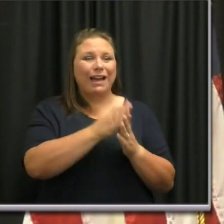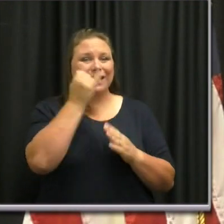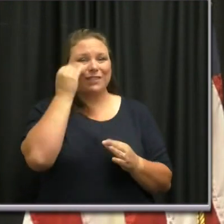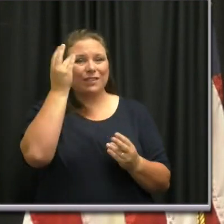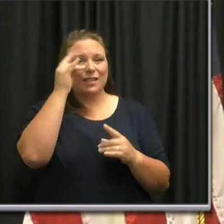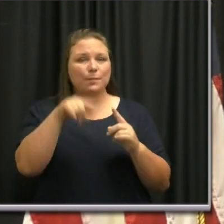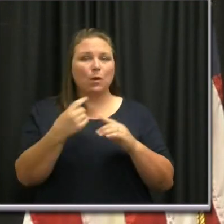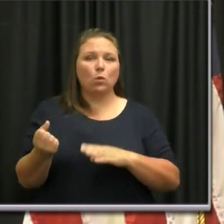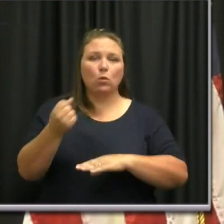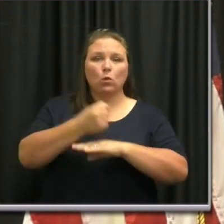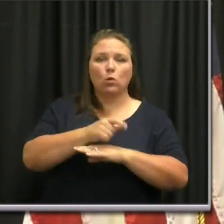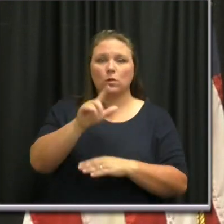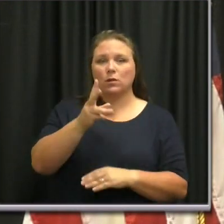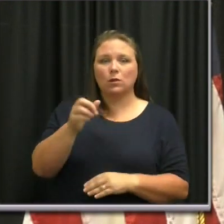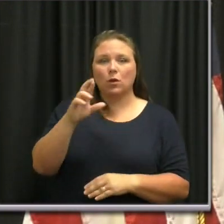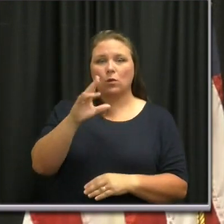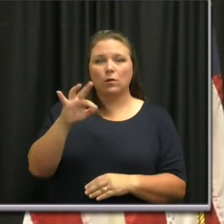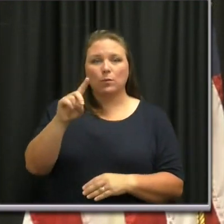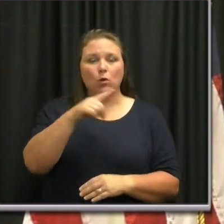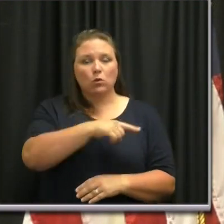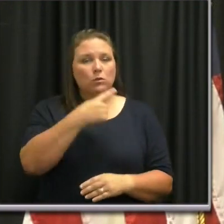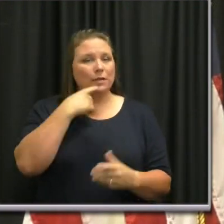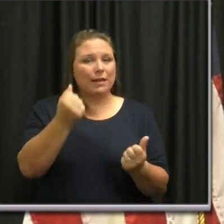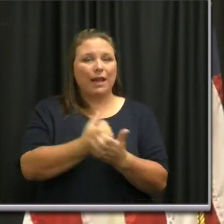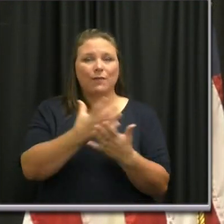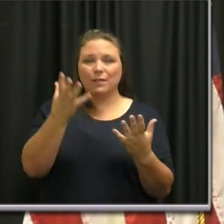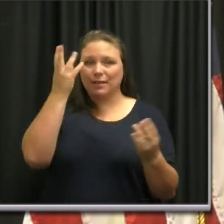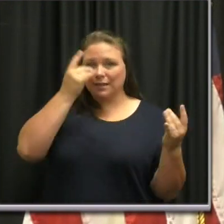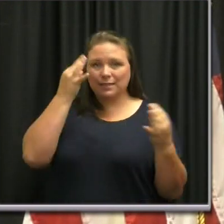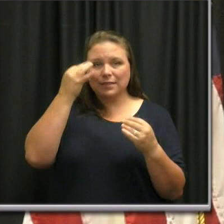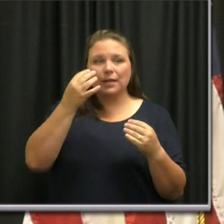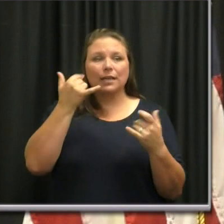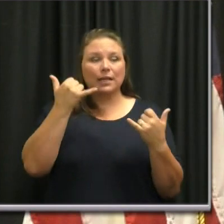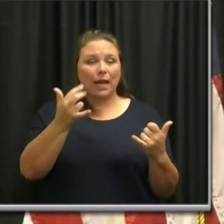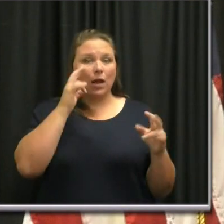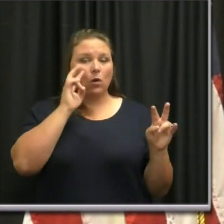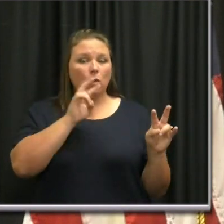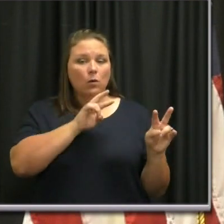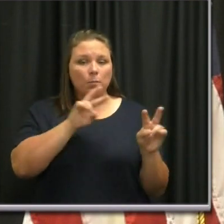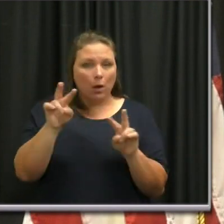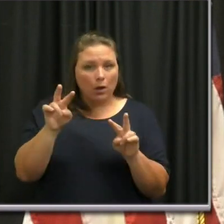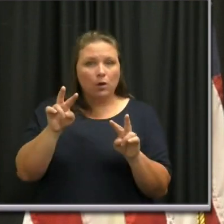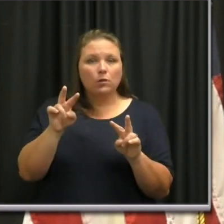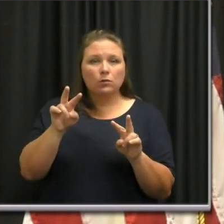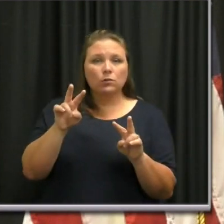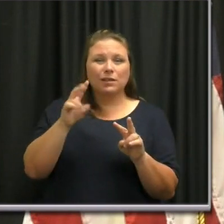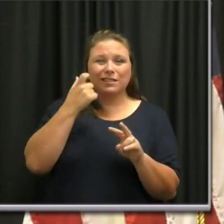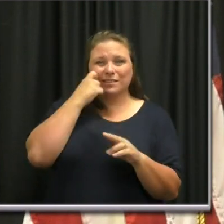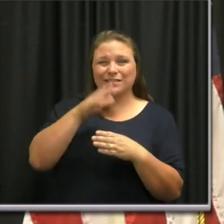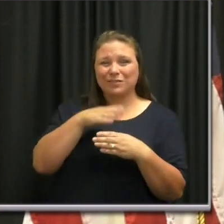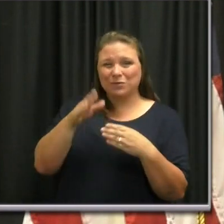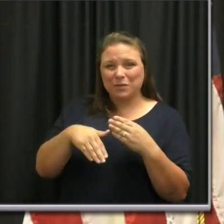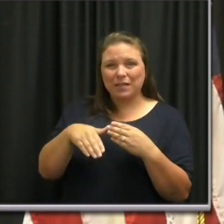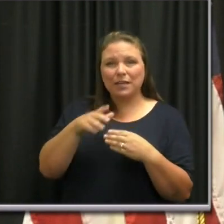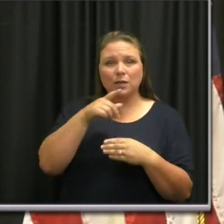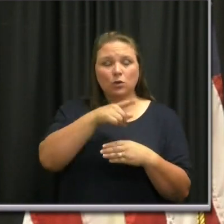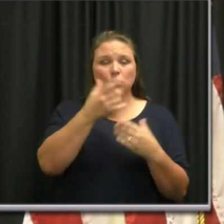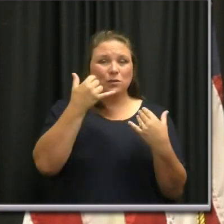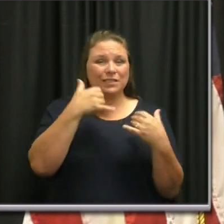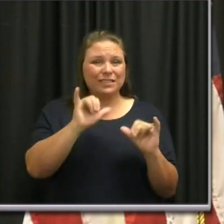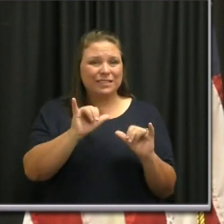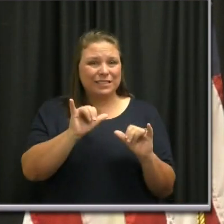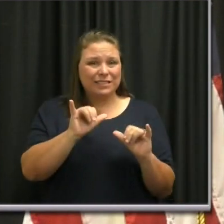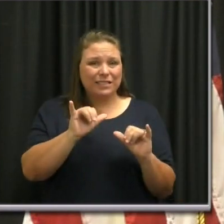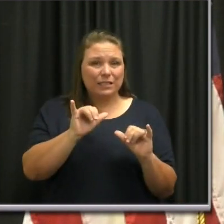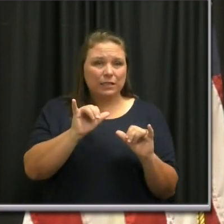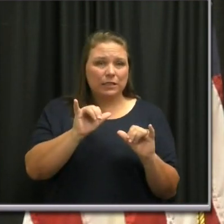closing lower Broadway and you said everything was on the table. After monitoring Broadway over the weekend, is your view still the same?